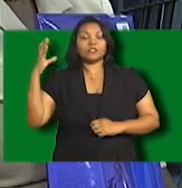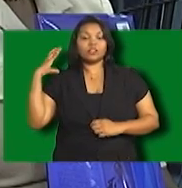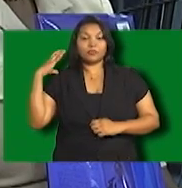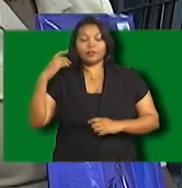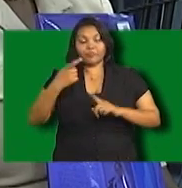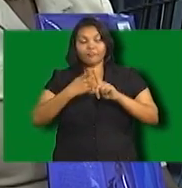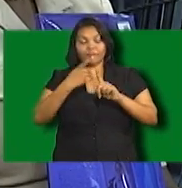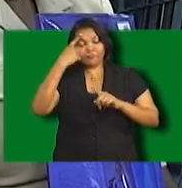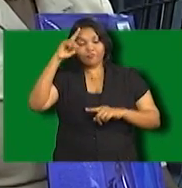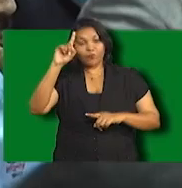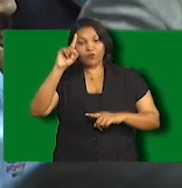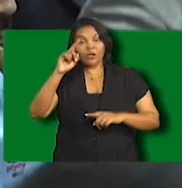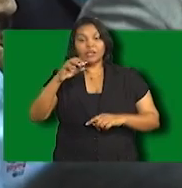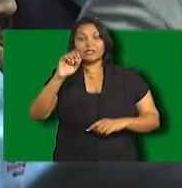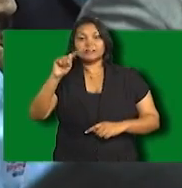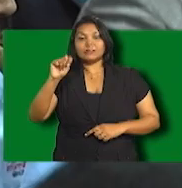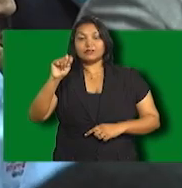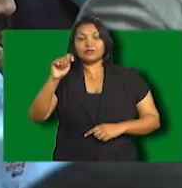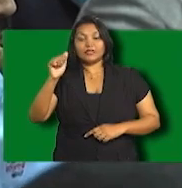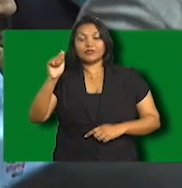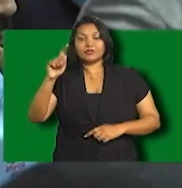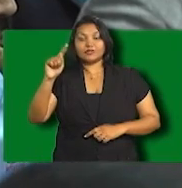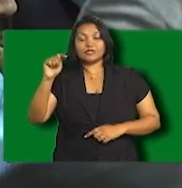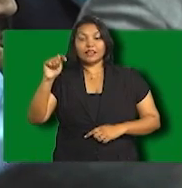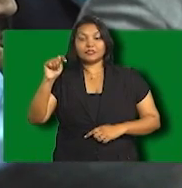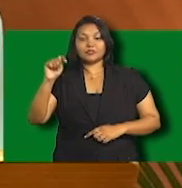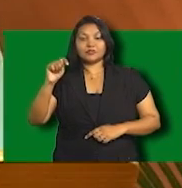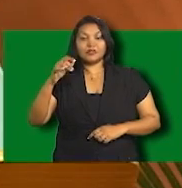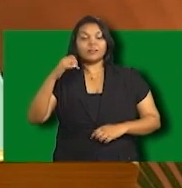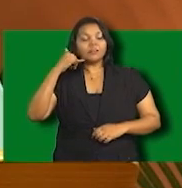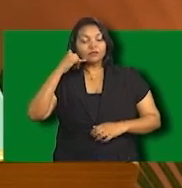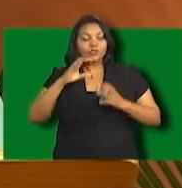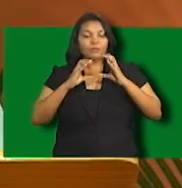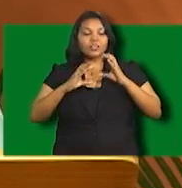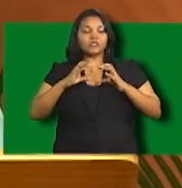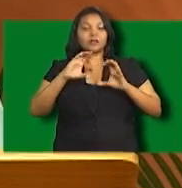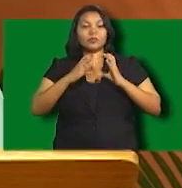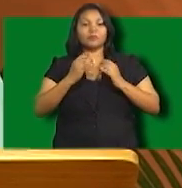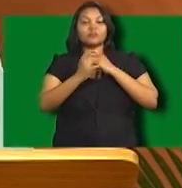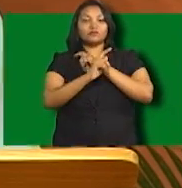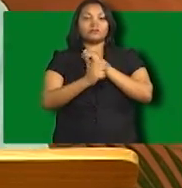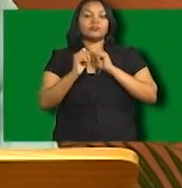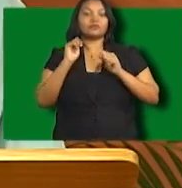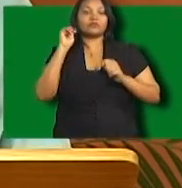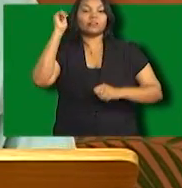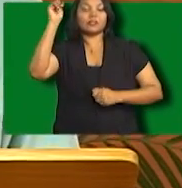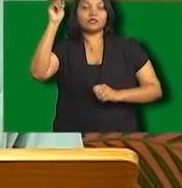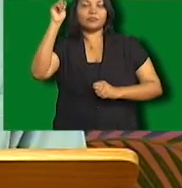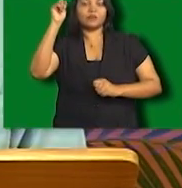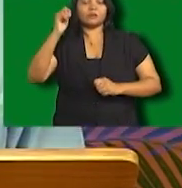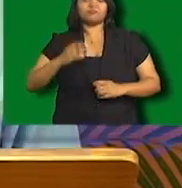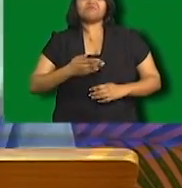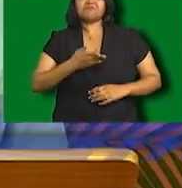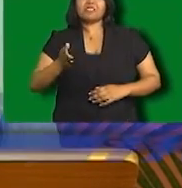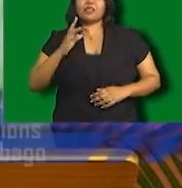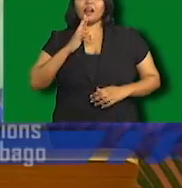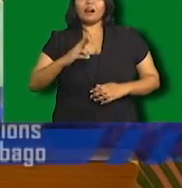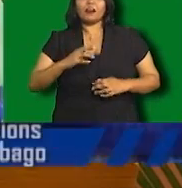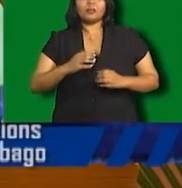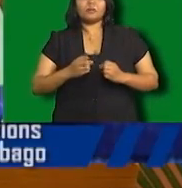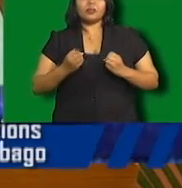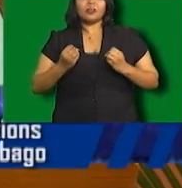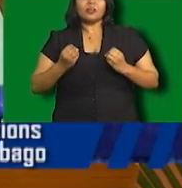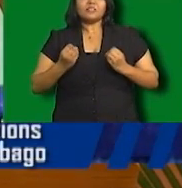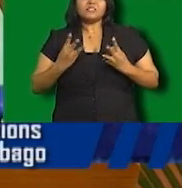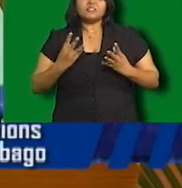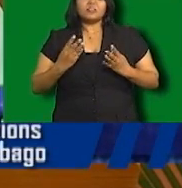the requirements to be considered for this next generation television service. There are several key aspects which need